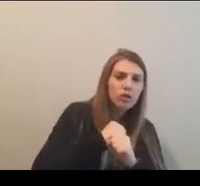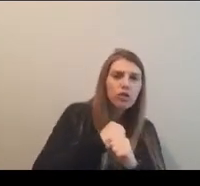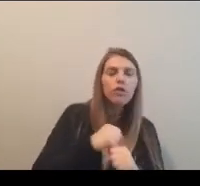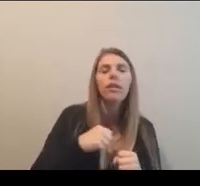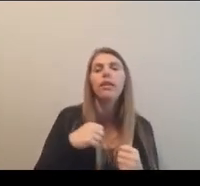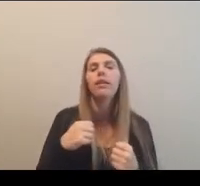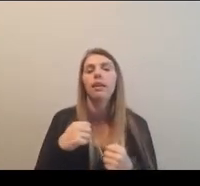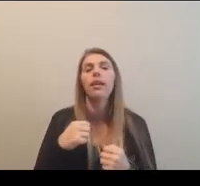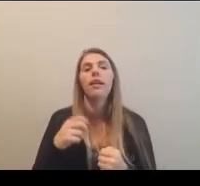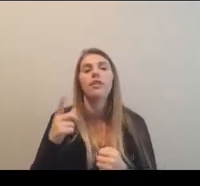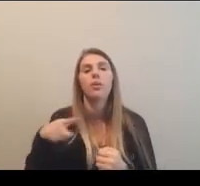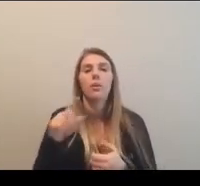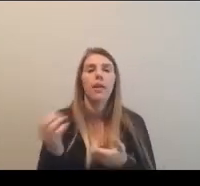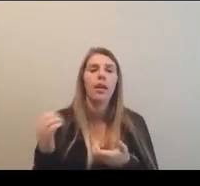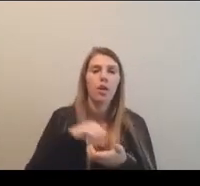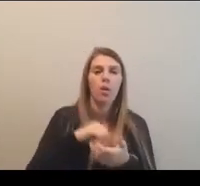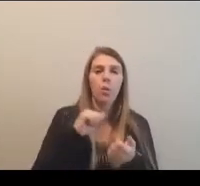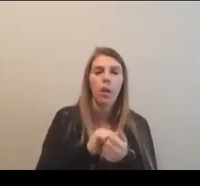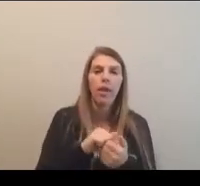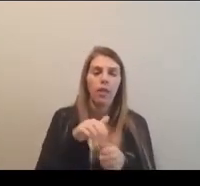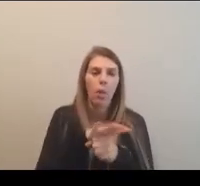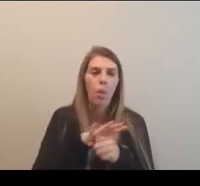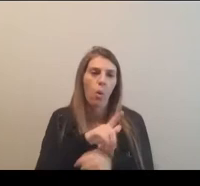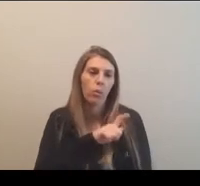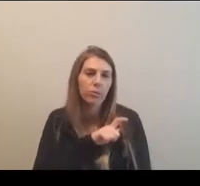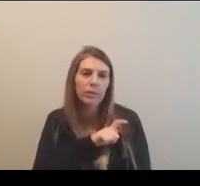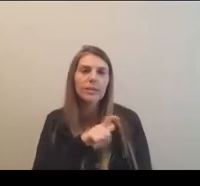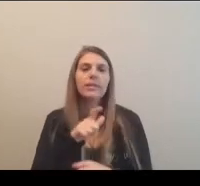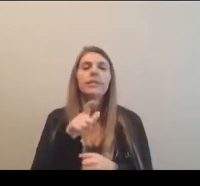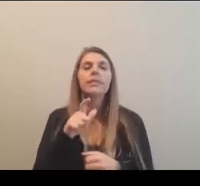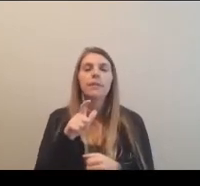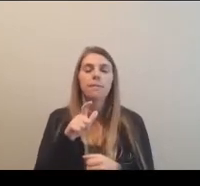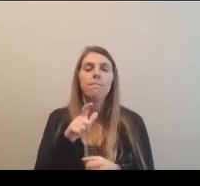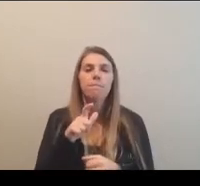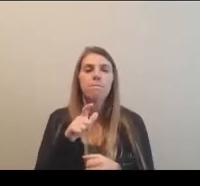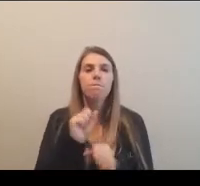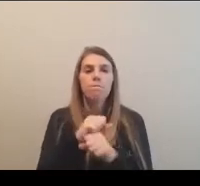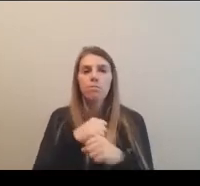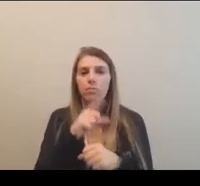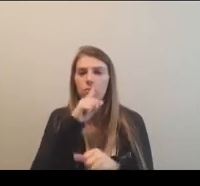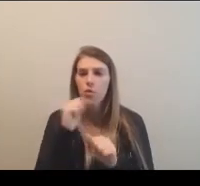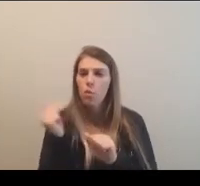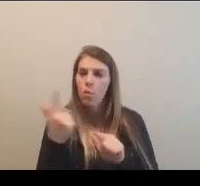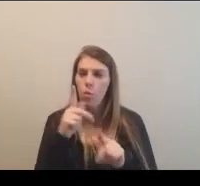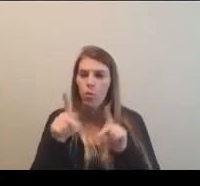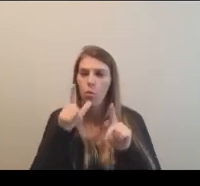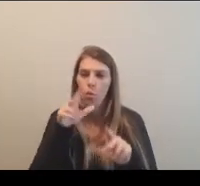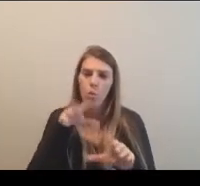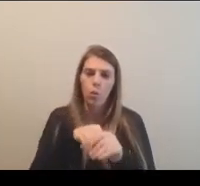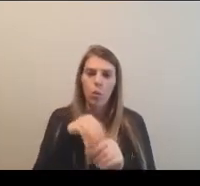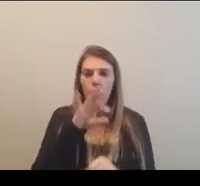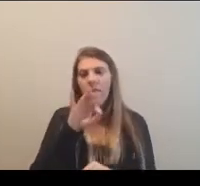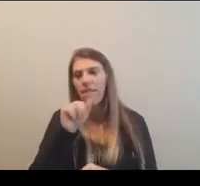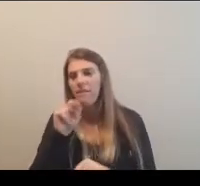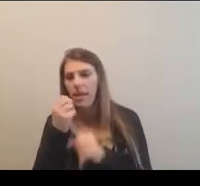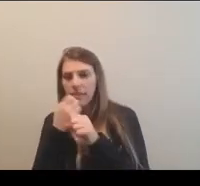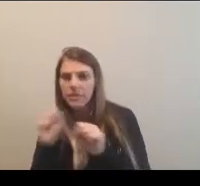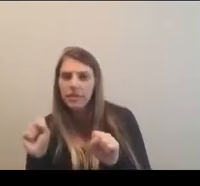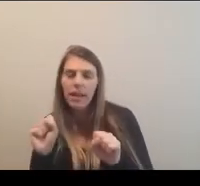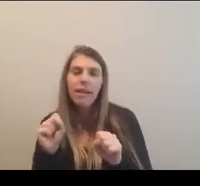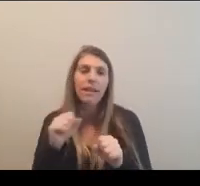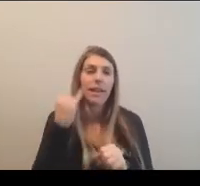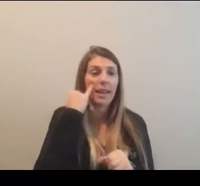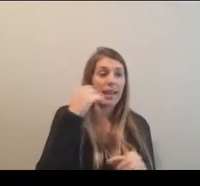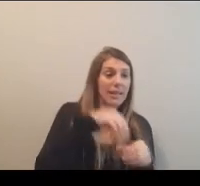as they work with local authorities. And otherwise, when you talk about, um, ensuring that all the participants and fans are safe and, and whether it's in